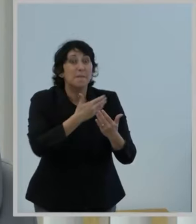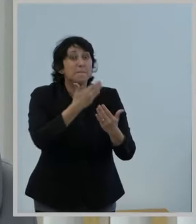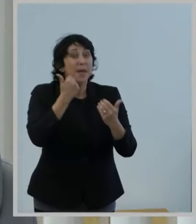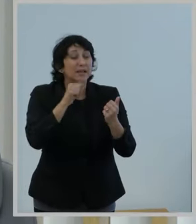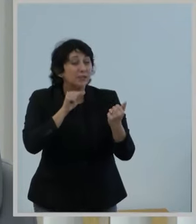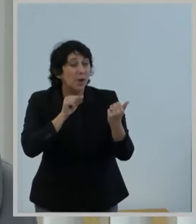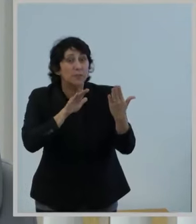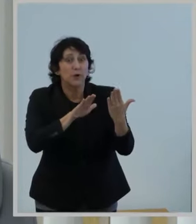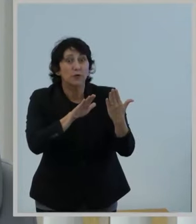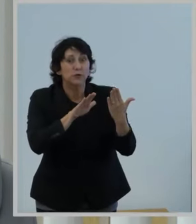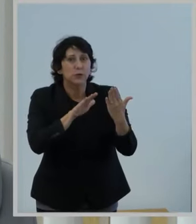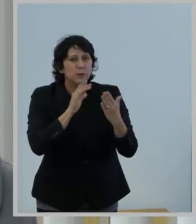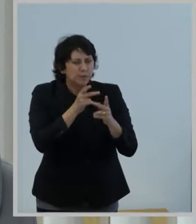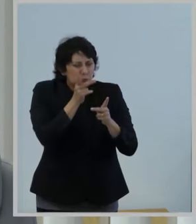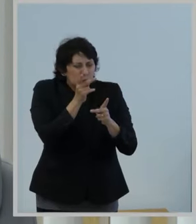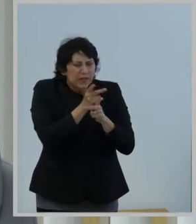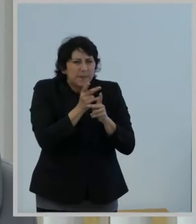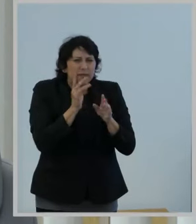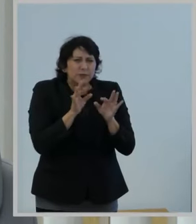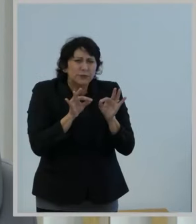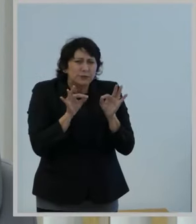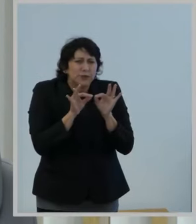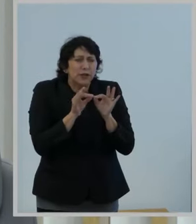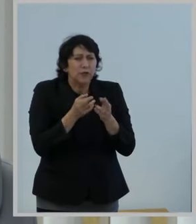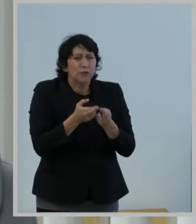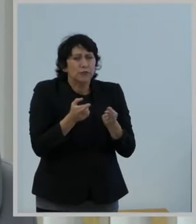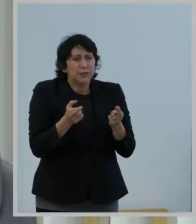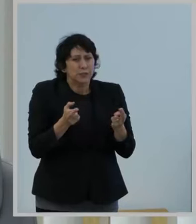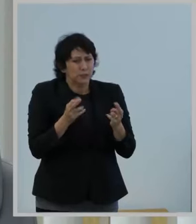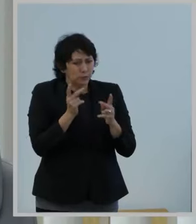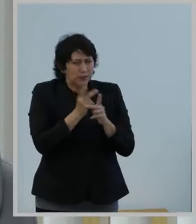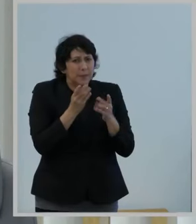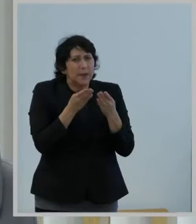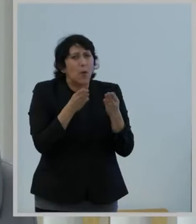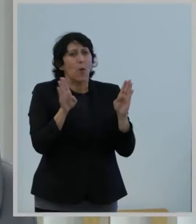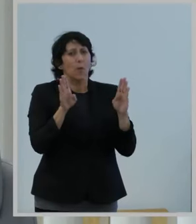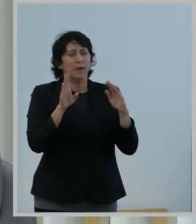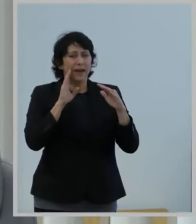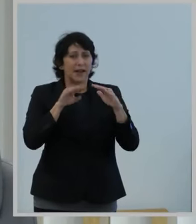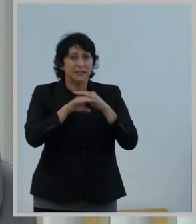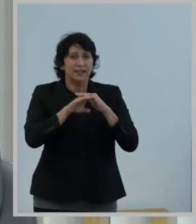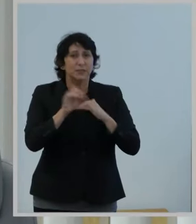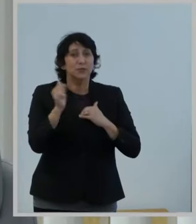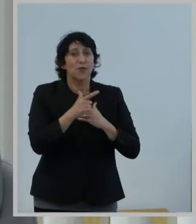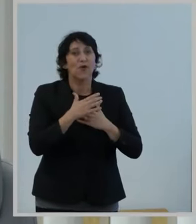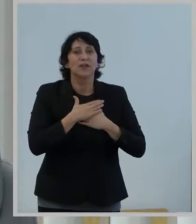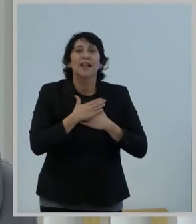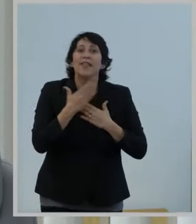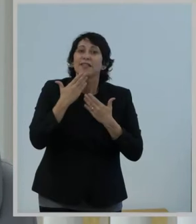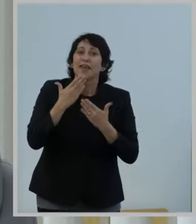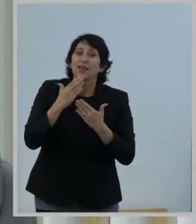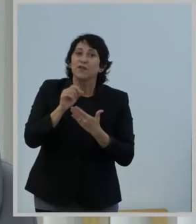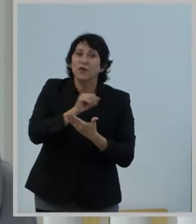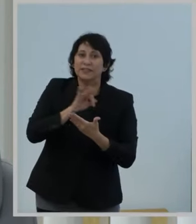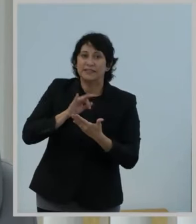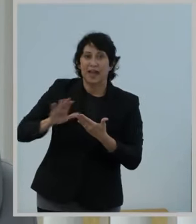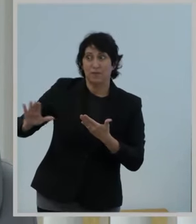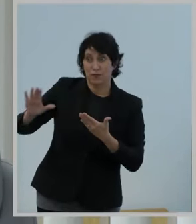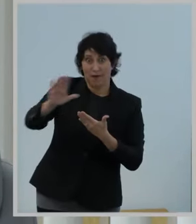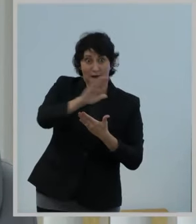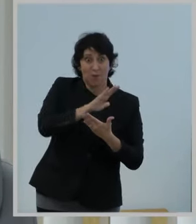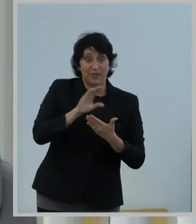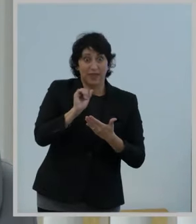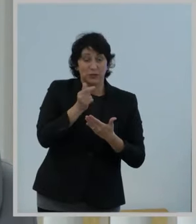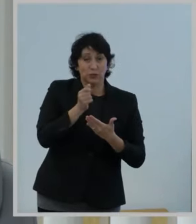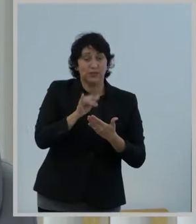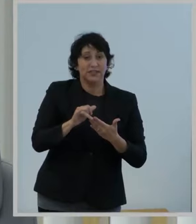keep this critical resource of the Internet open and accessible for all. Thank you to the staff throughout the agency for